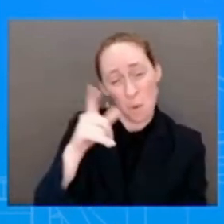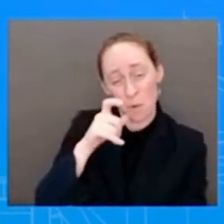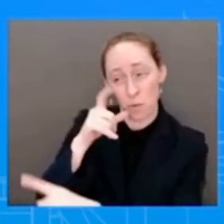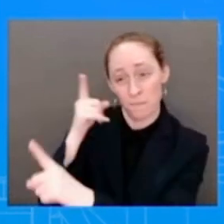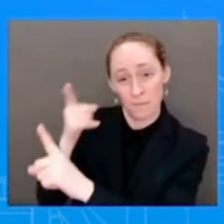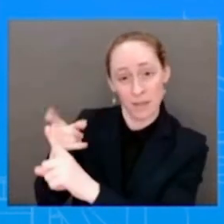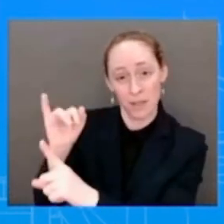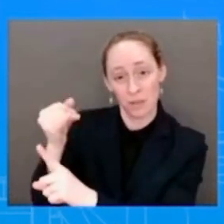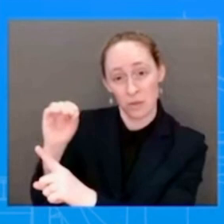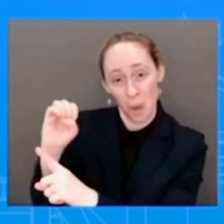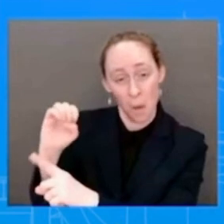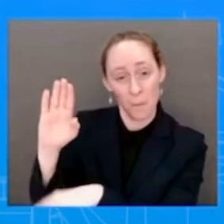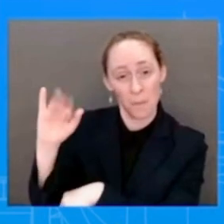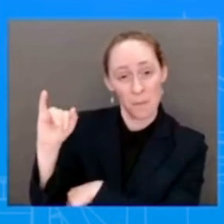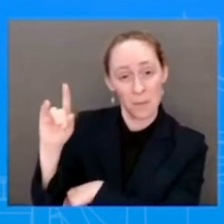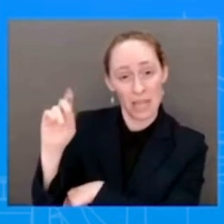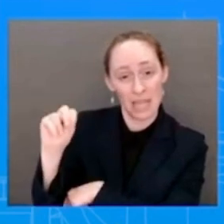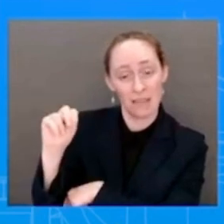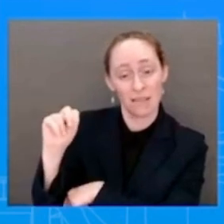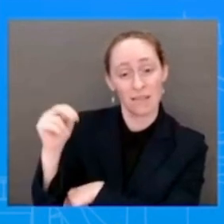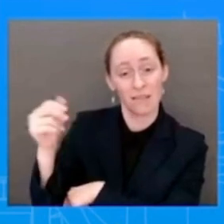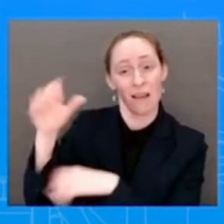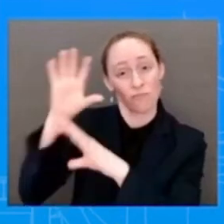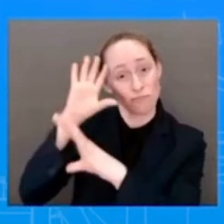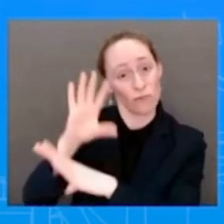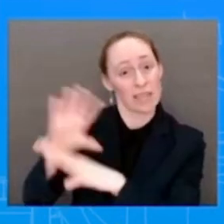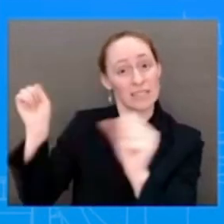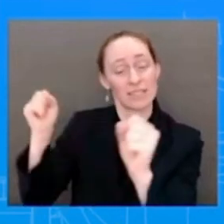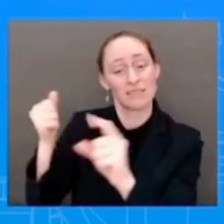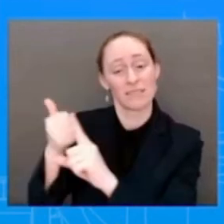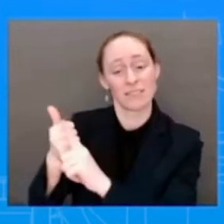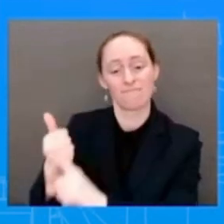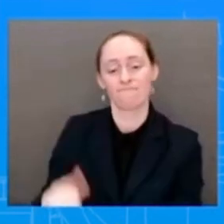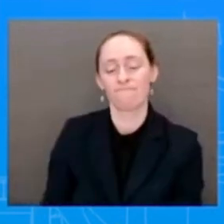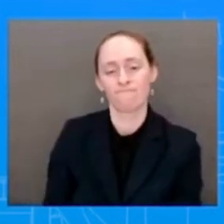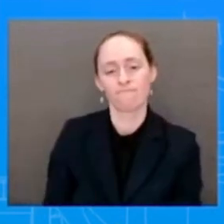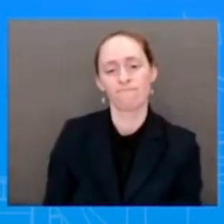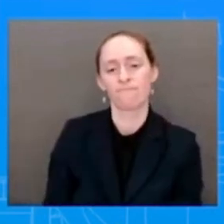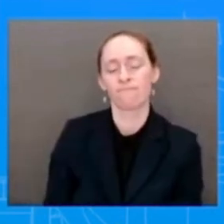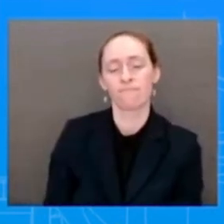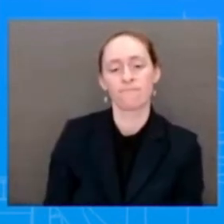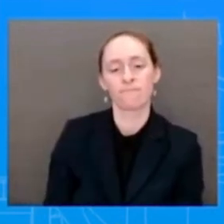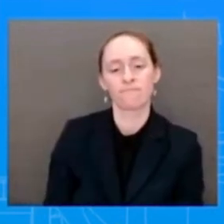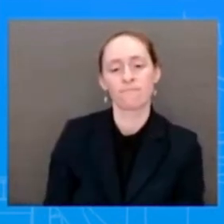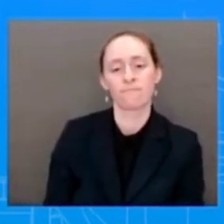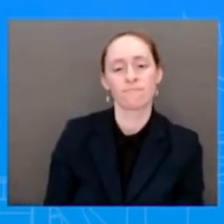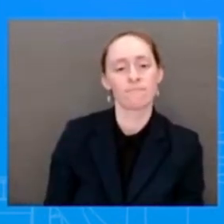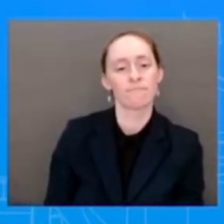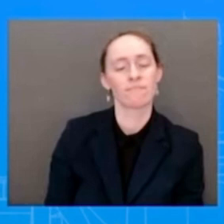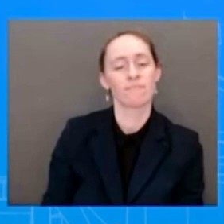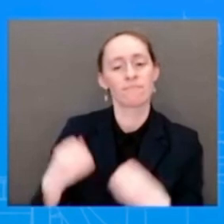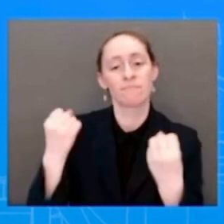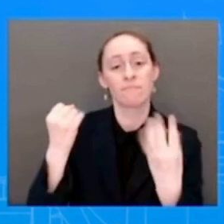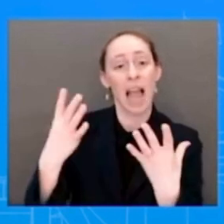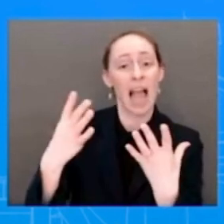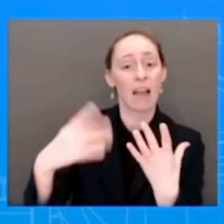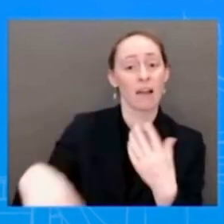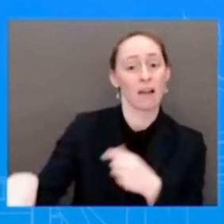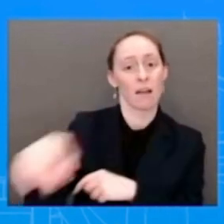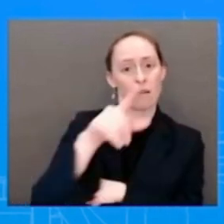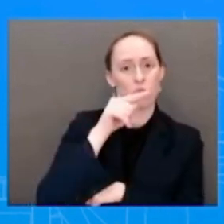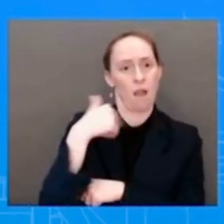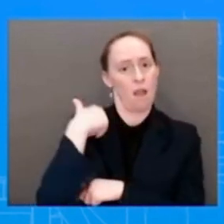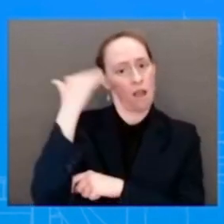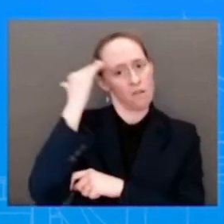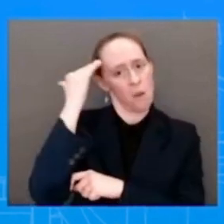does in a way that many politicians, at least that I have worked for, are not, can't do, are not capable